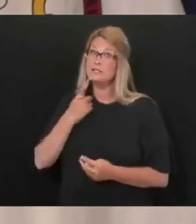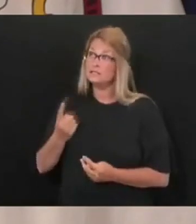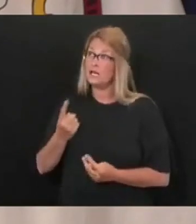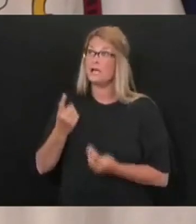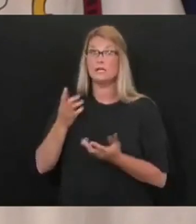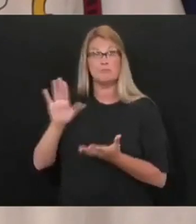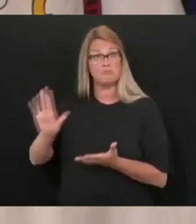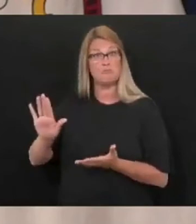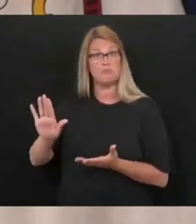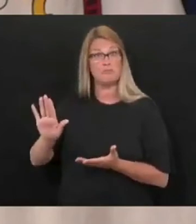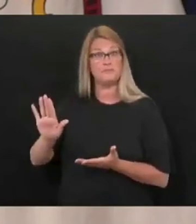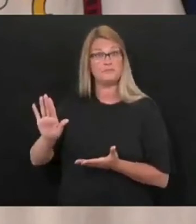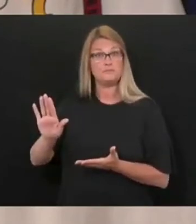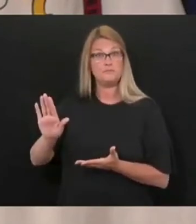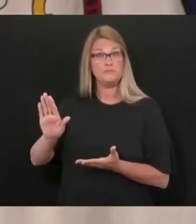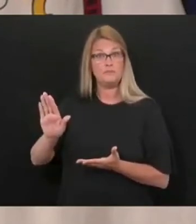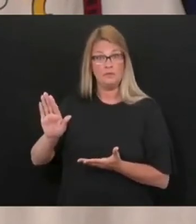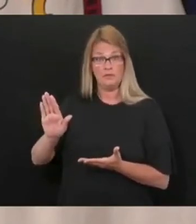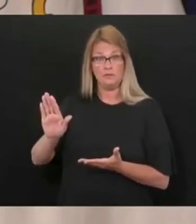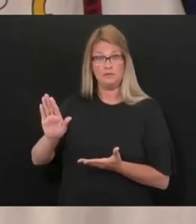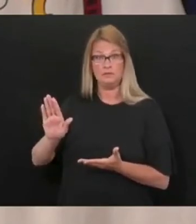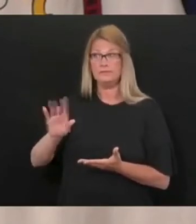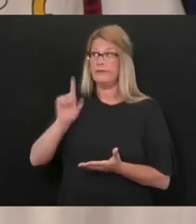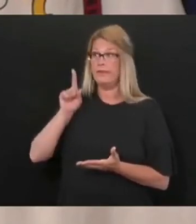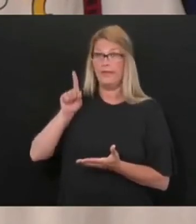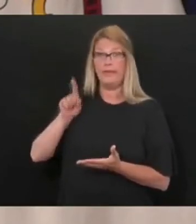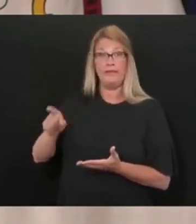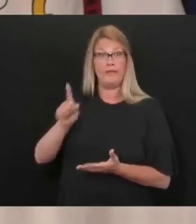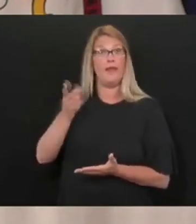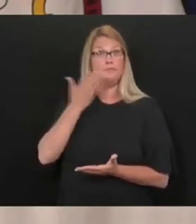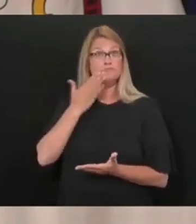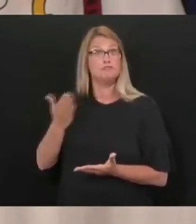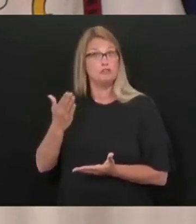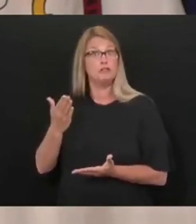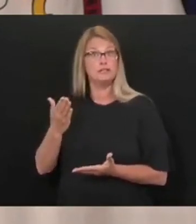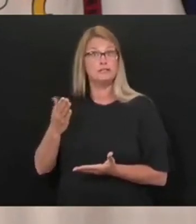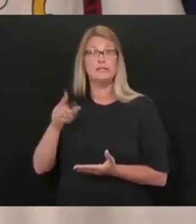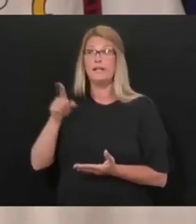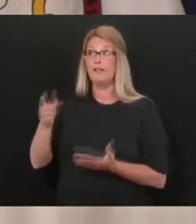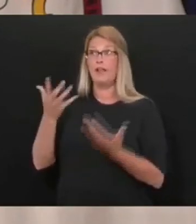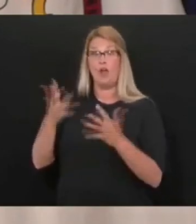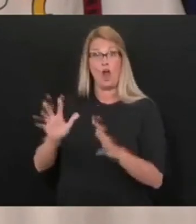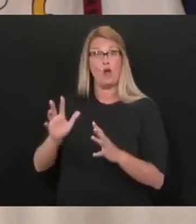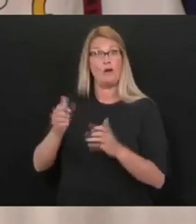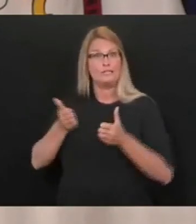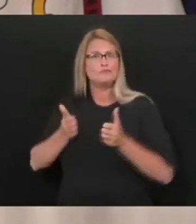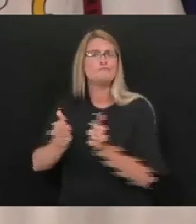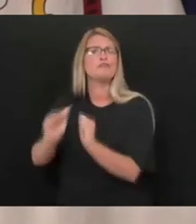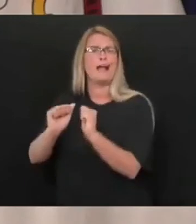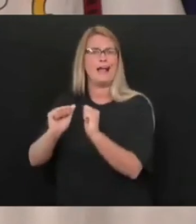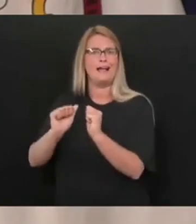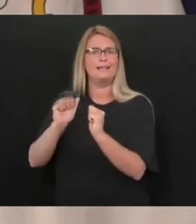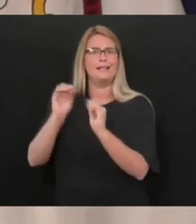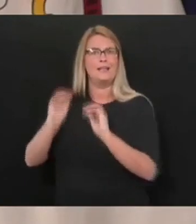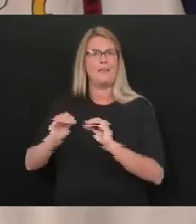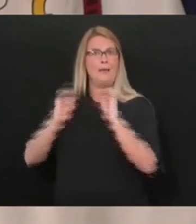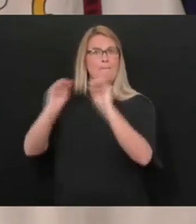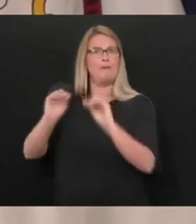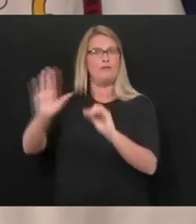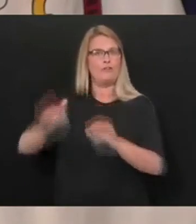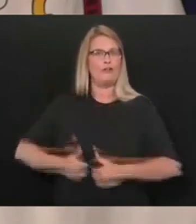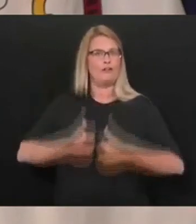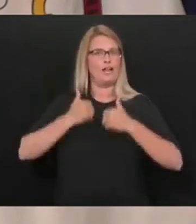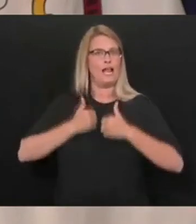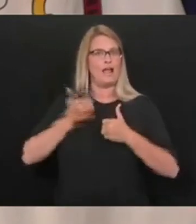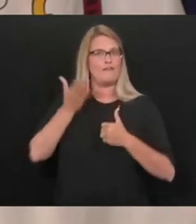people were, were troopers in the fact that they put themselves out there. They put their lives out there and everything.